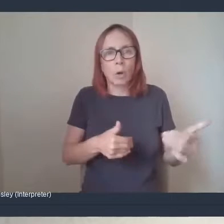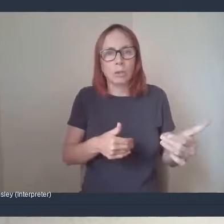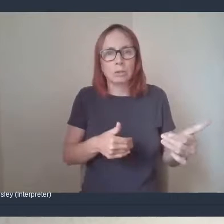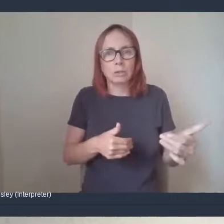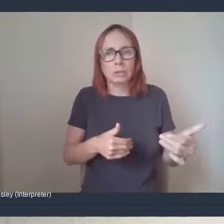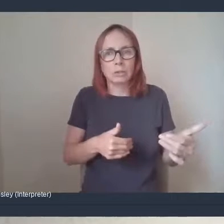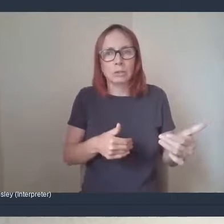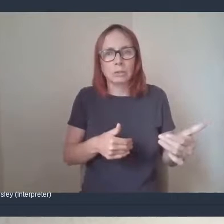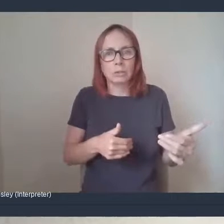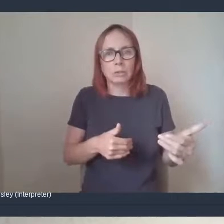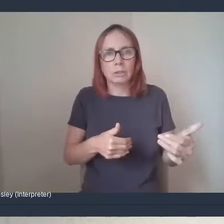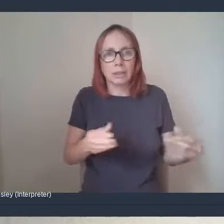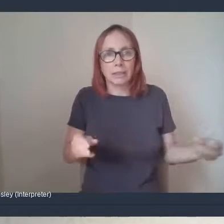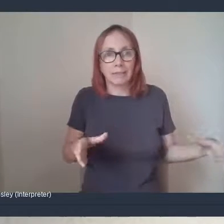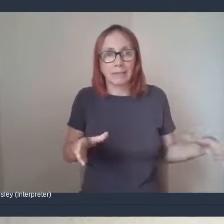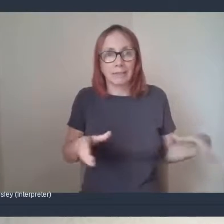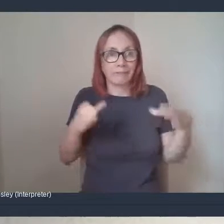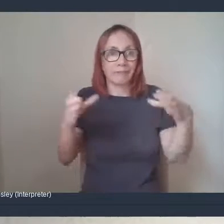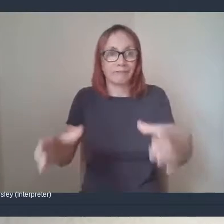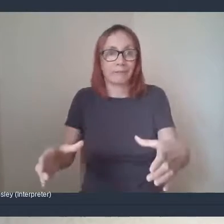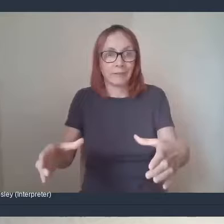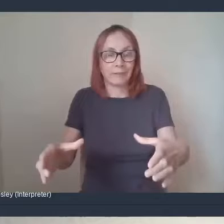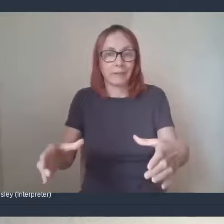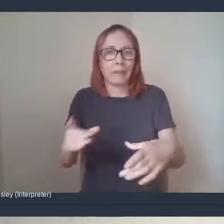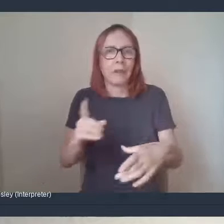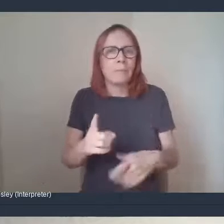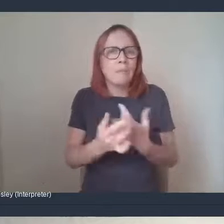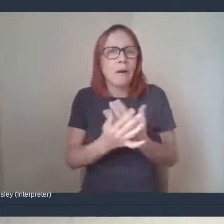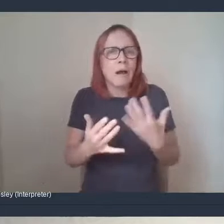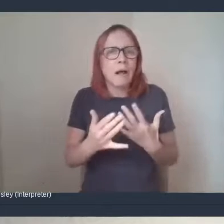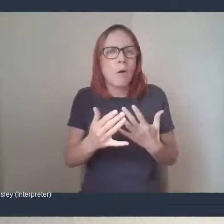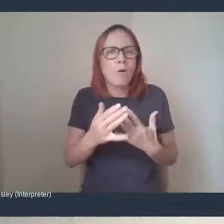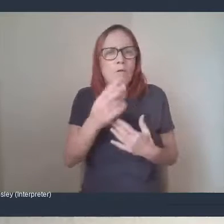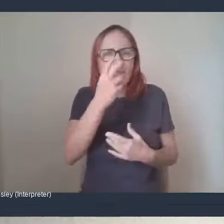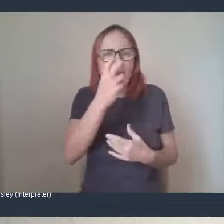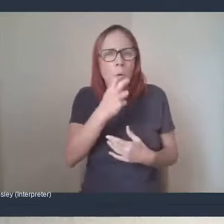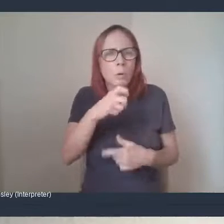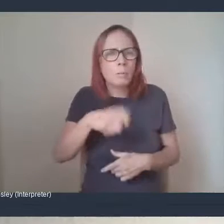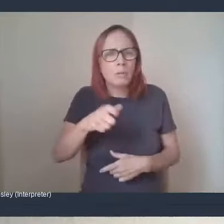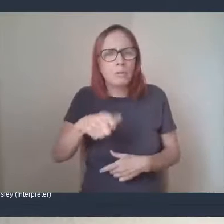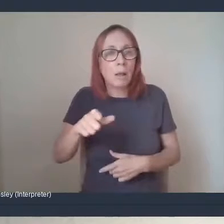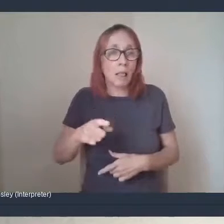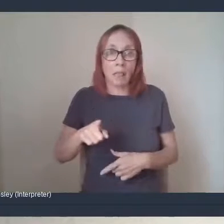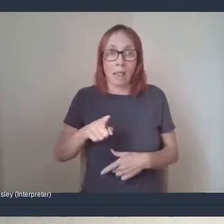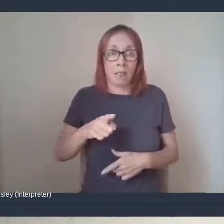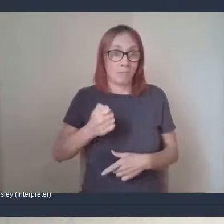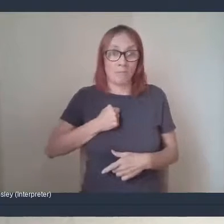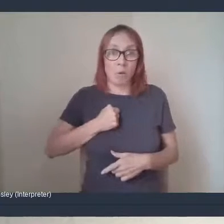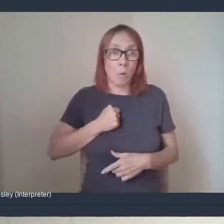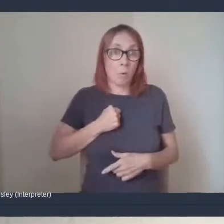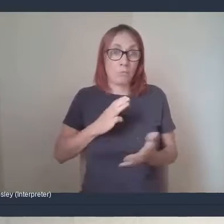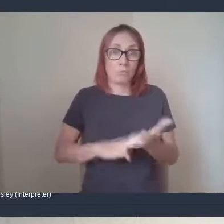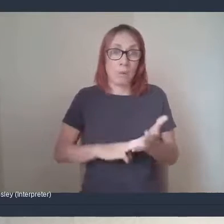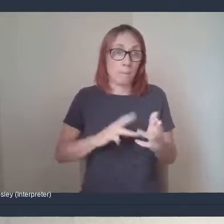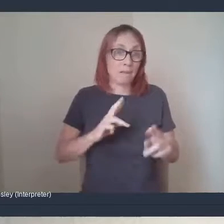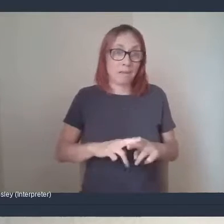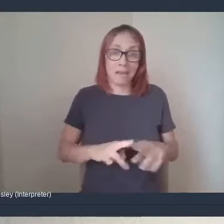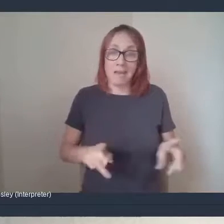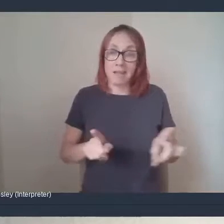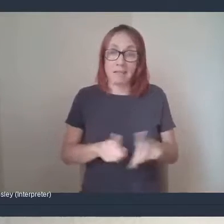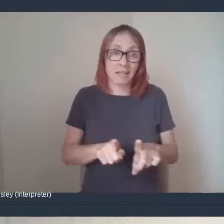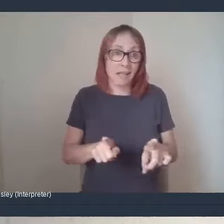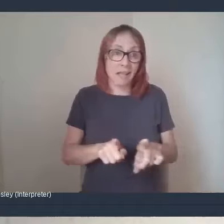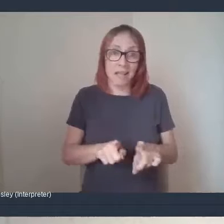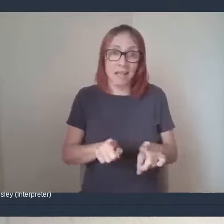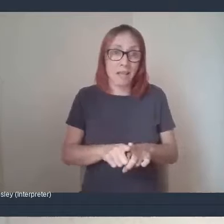shielding, were entitled to them. But a lot of elderly that can't get out and about, like my mum and dad, for instance, depend on family to